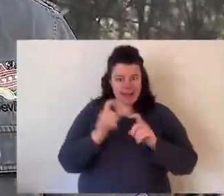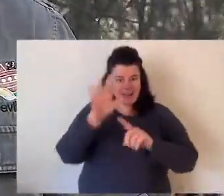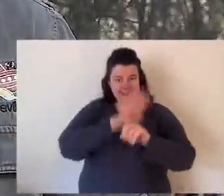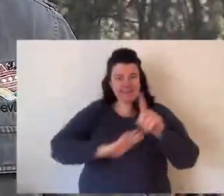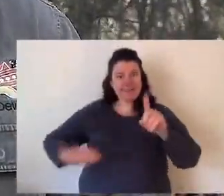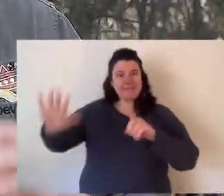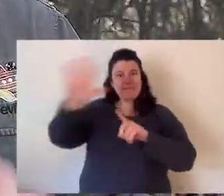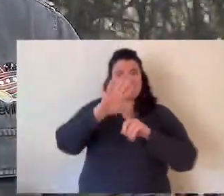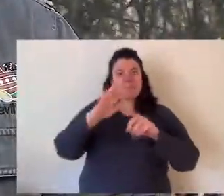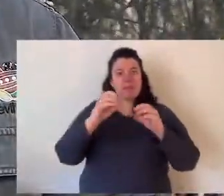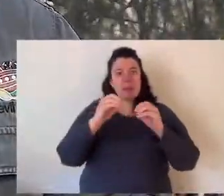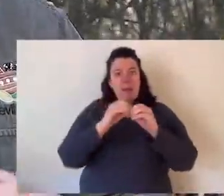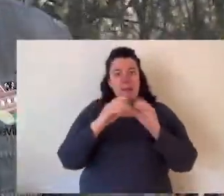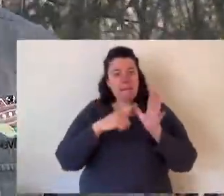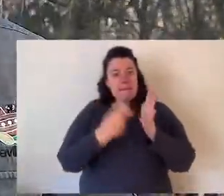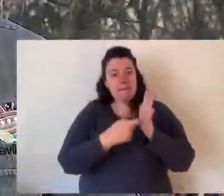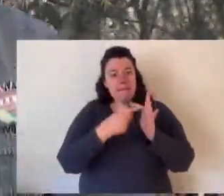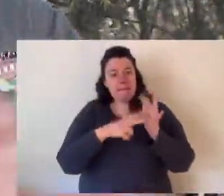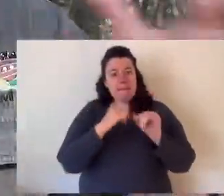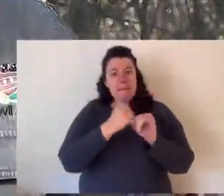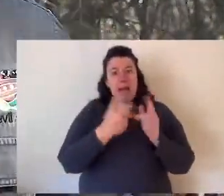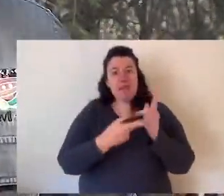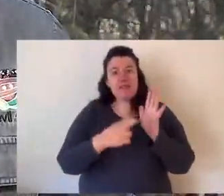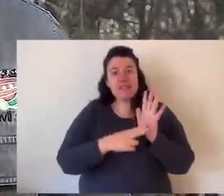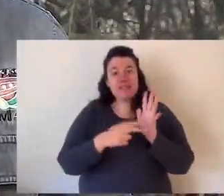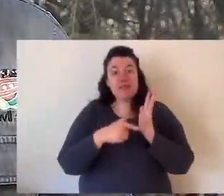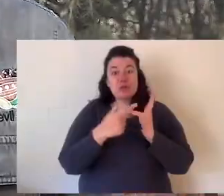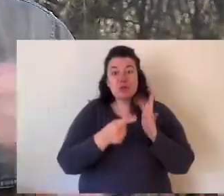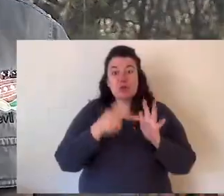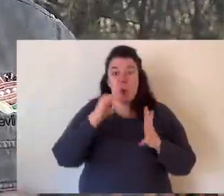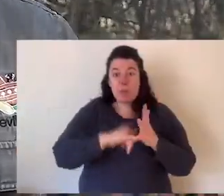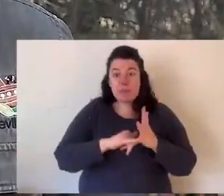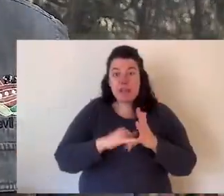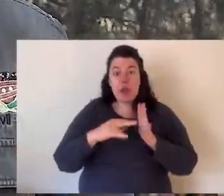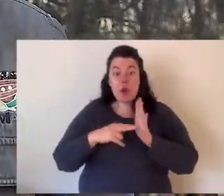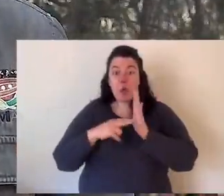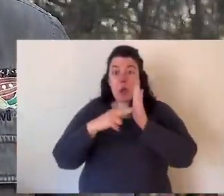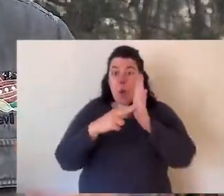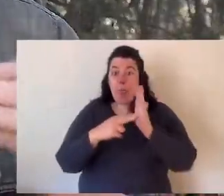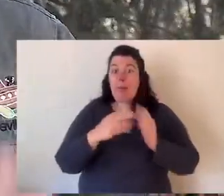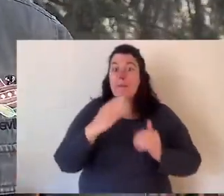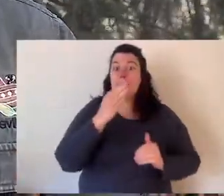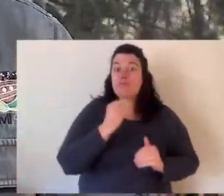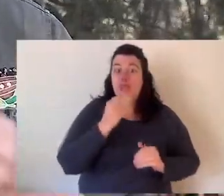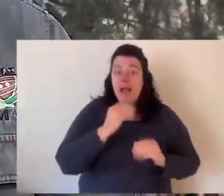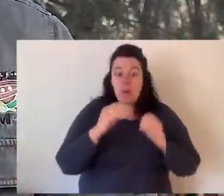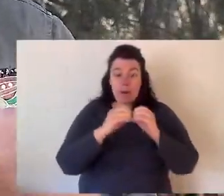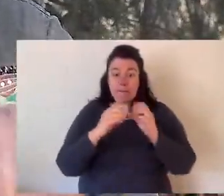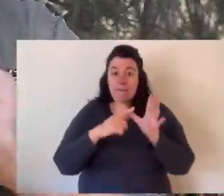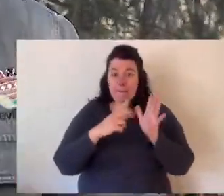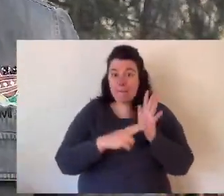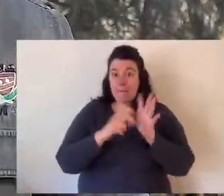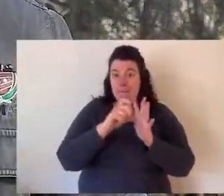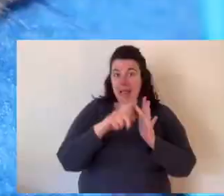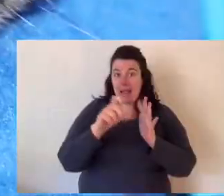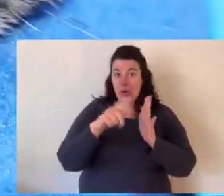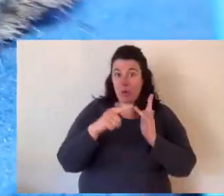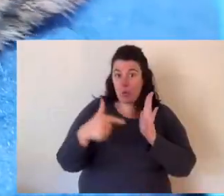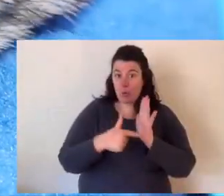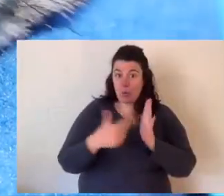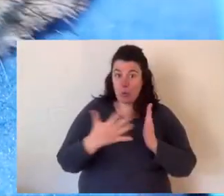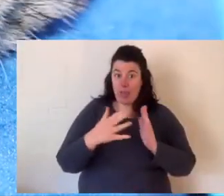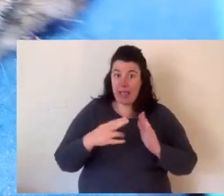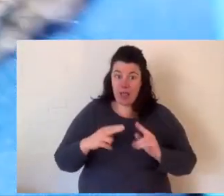talk about is found in and around where Aussie Ark is, the Barrington Tops, and it's the northern brown bandicoot.